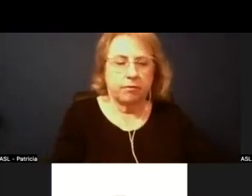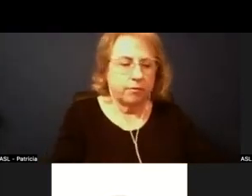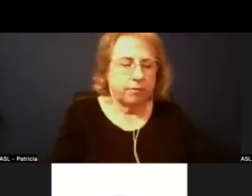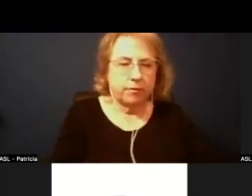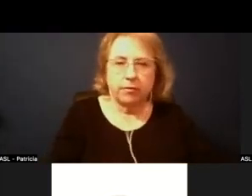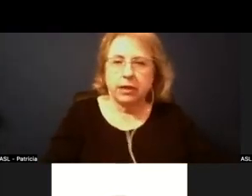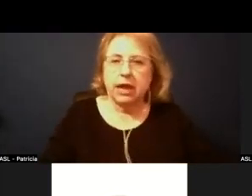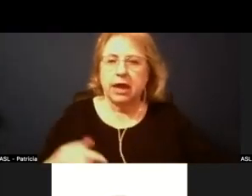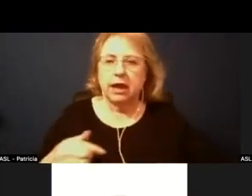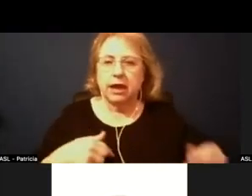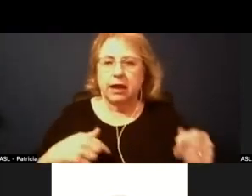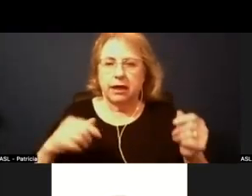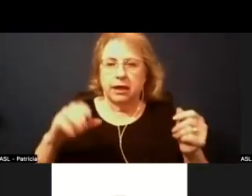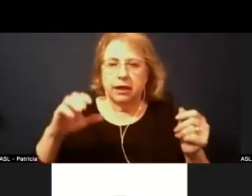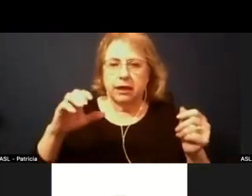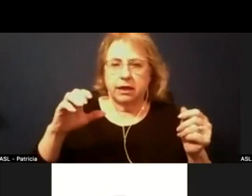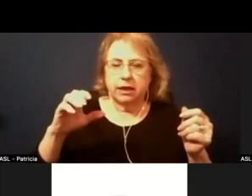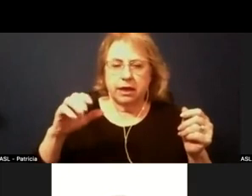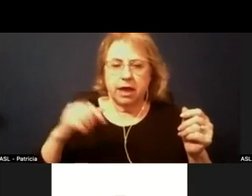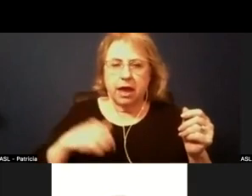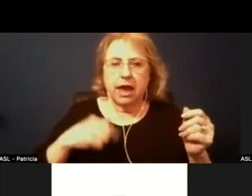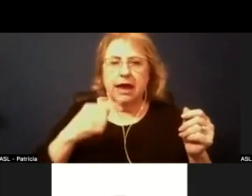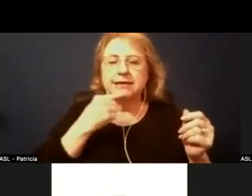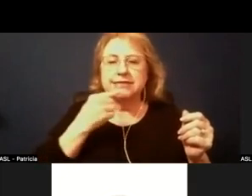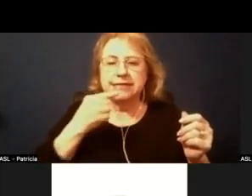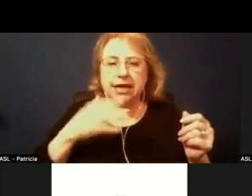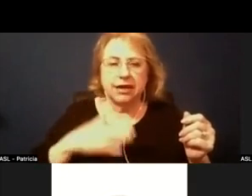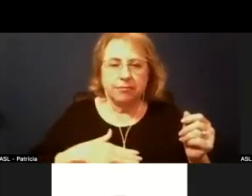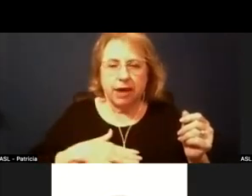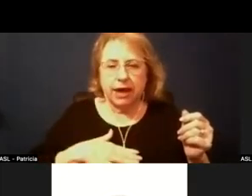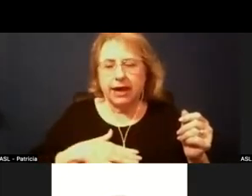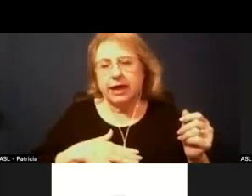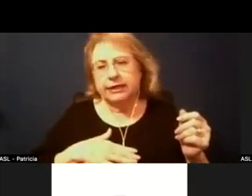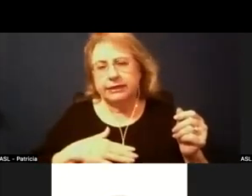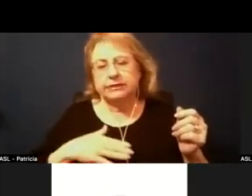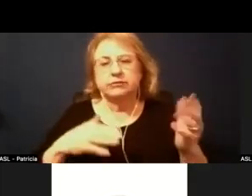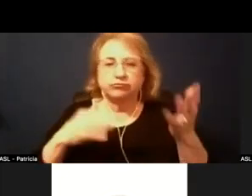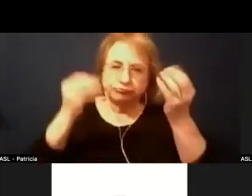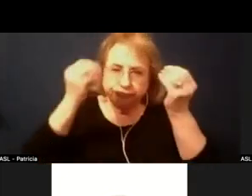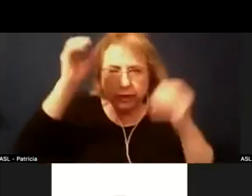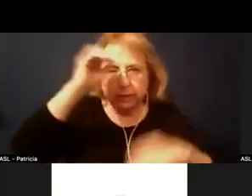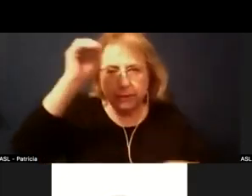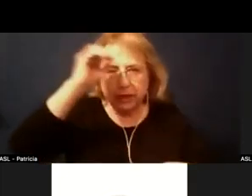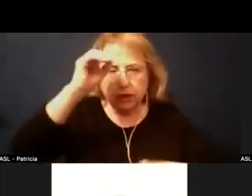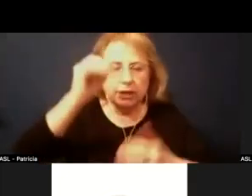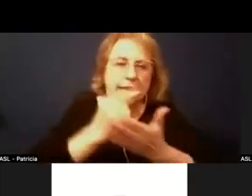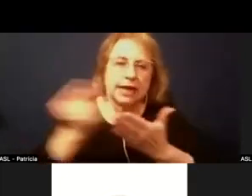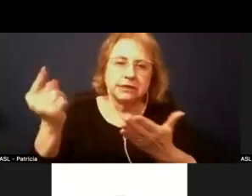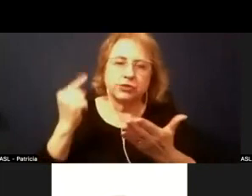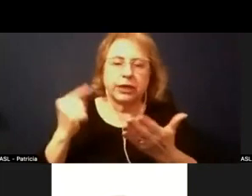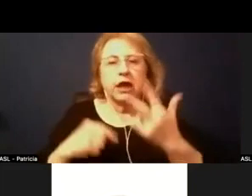I know I said it. I'll just start it off I said my piece last week, which is fine. There are three maps that I could